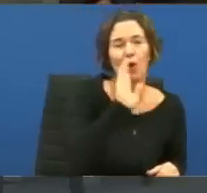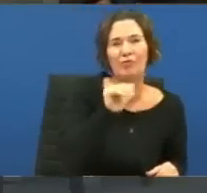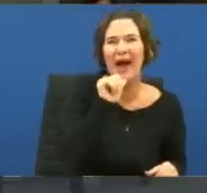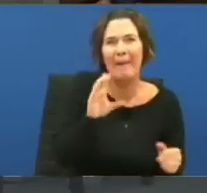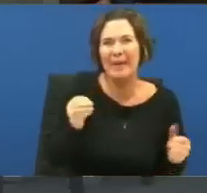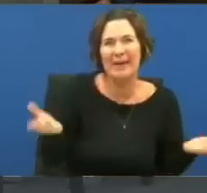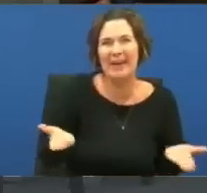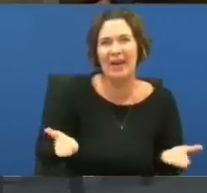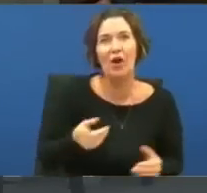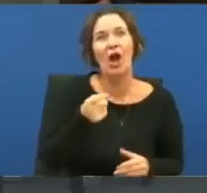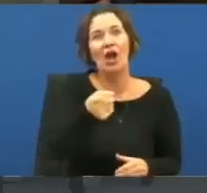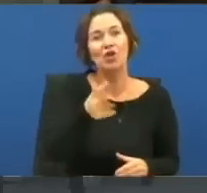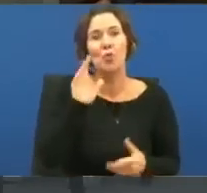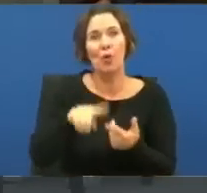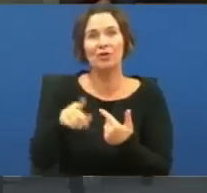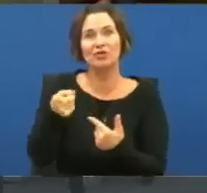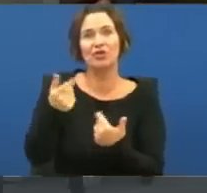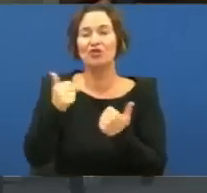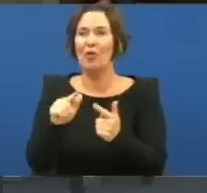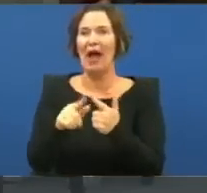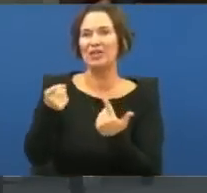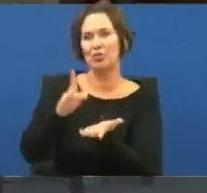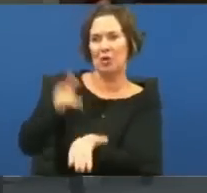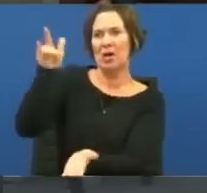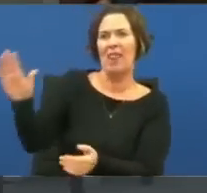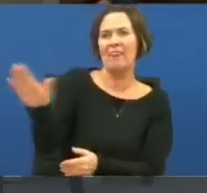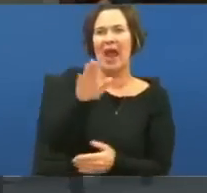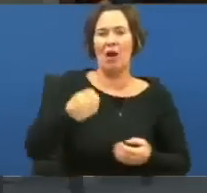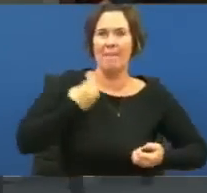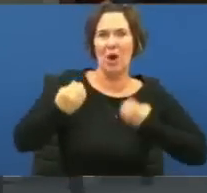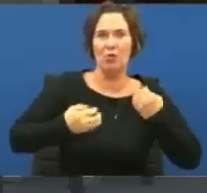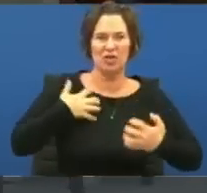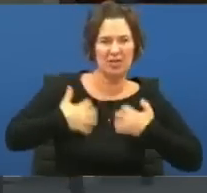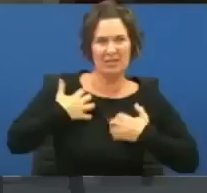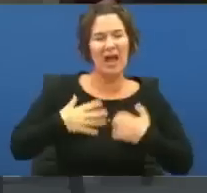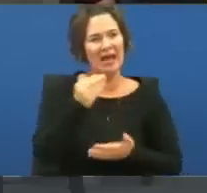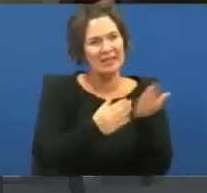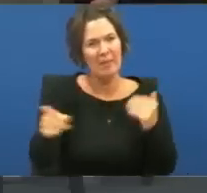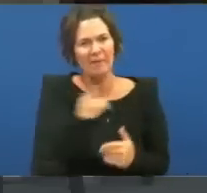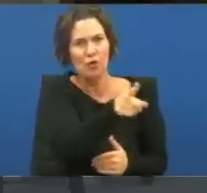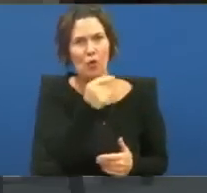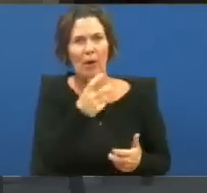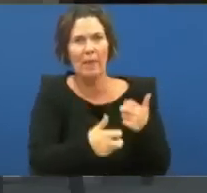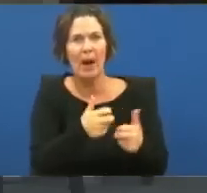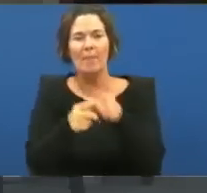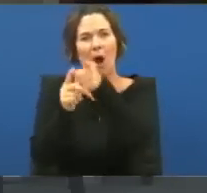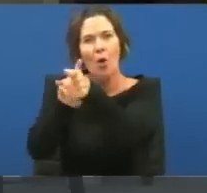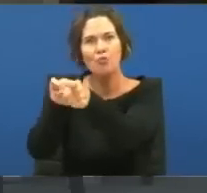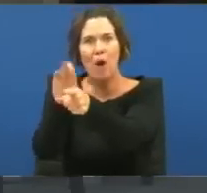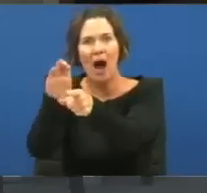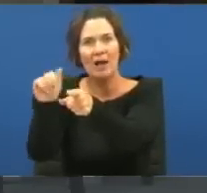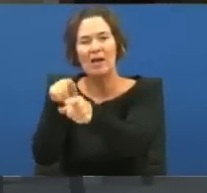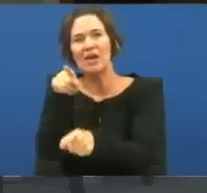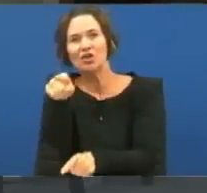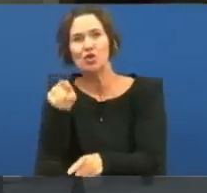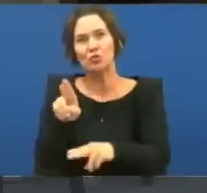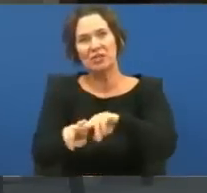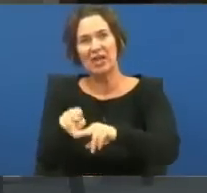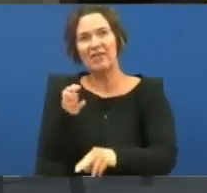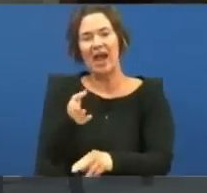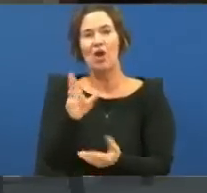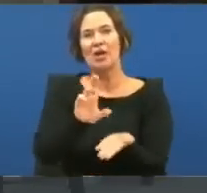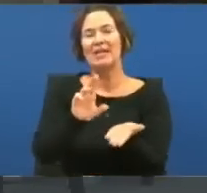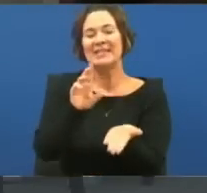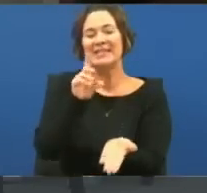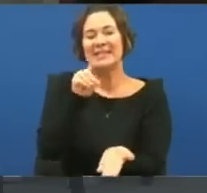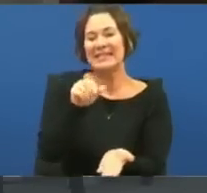y'all sitting here trying to deal off these people's emotions. And some of y'all the problem. Jen Rocker, you sit there, defund,